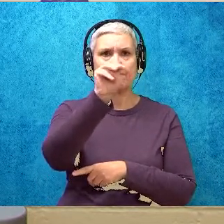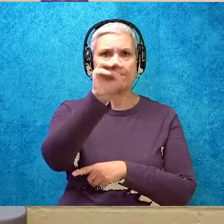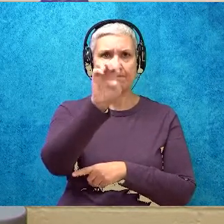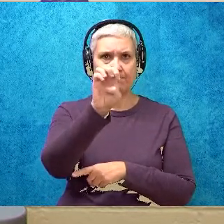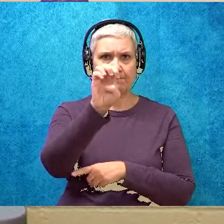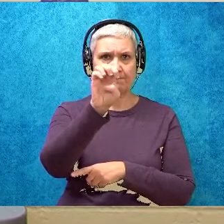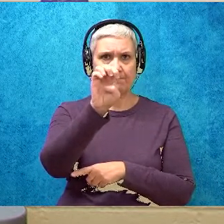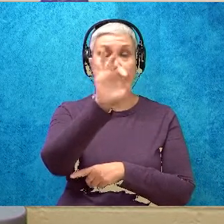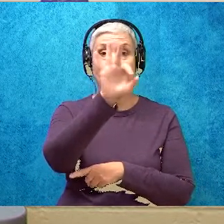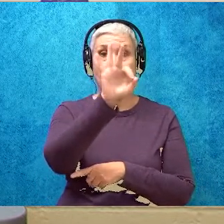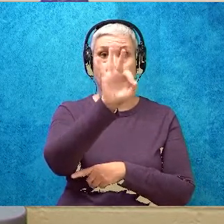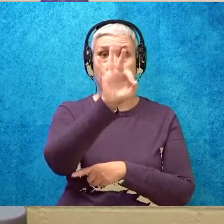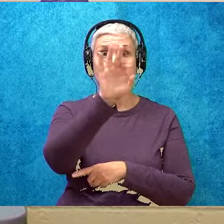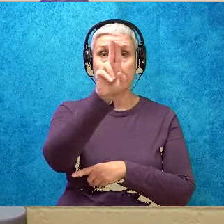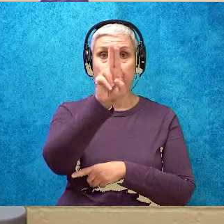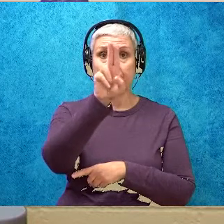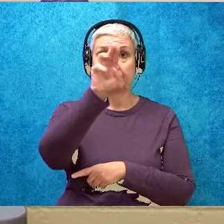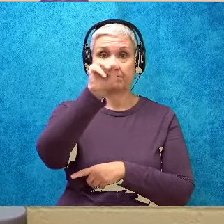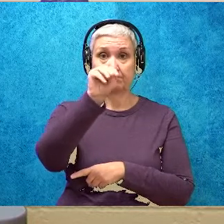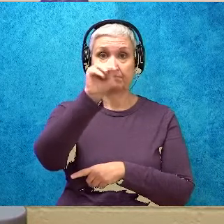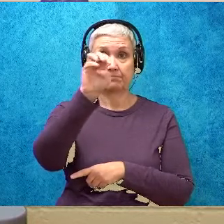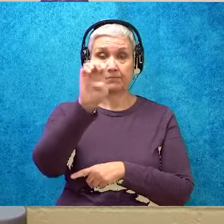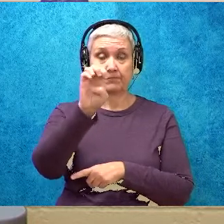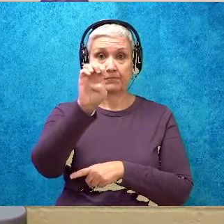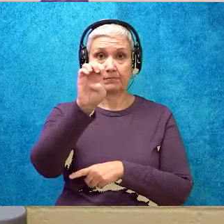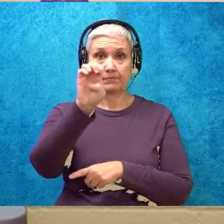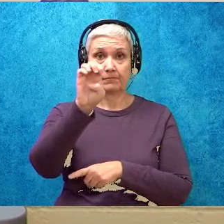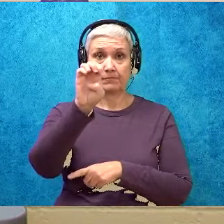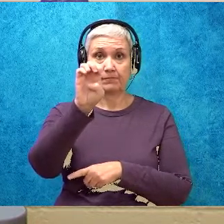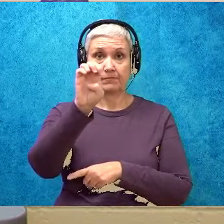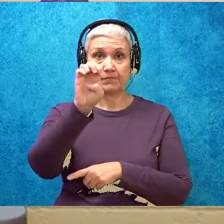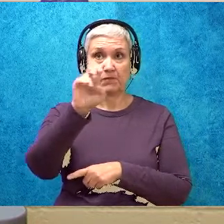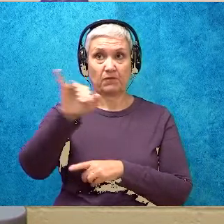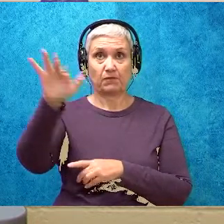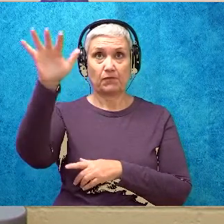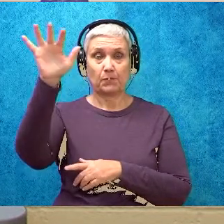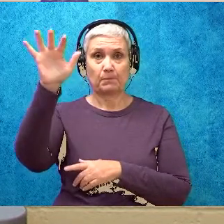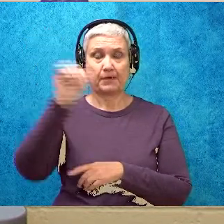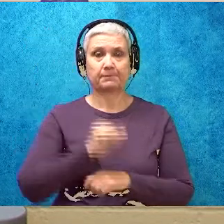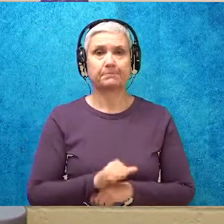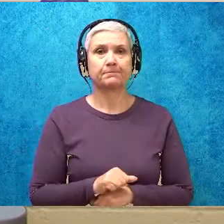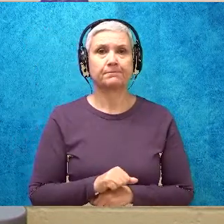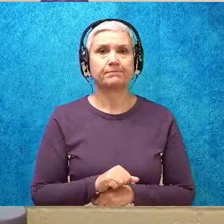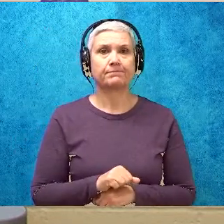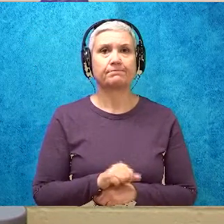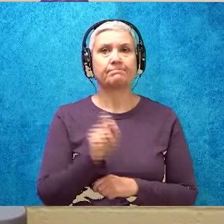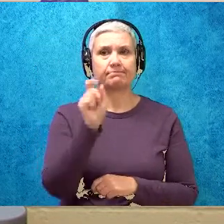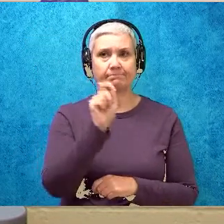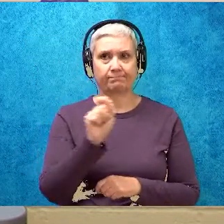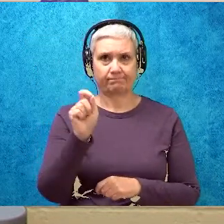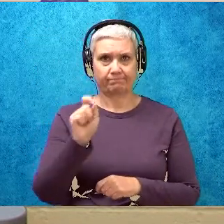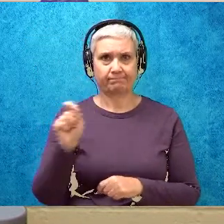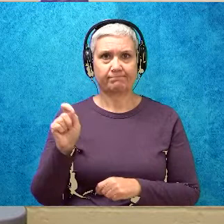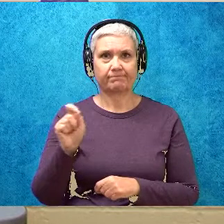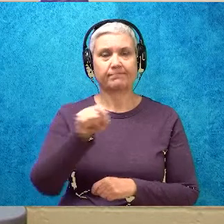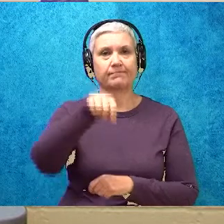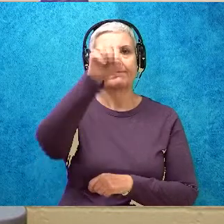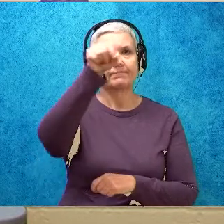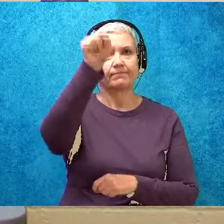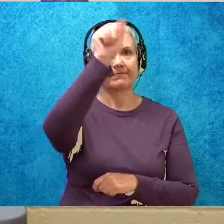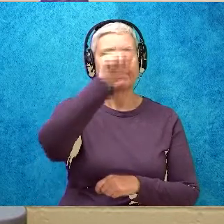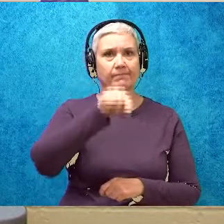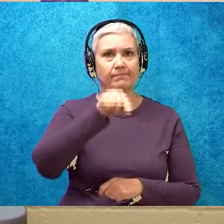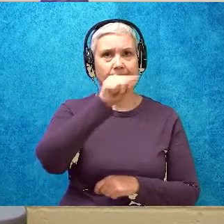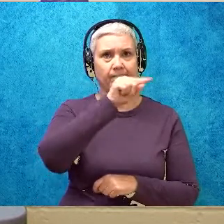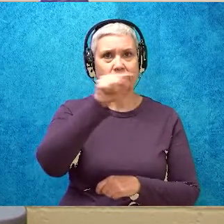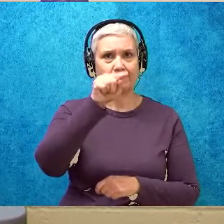F-U-M-E. Fume. Let's write it. No, you